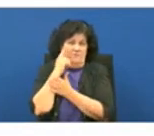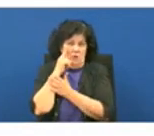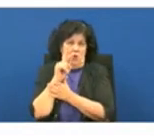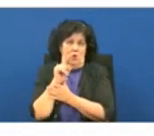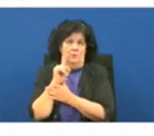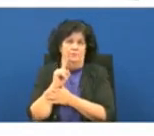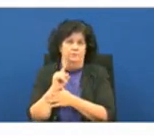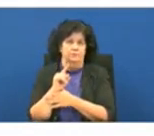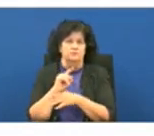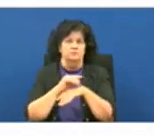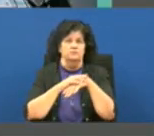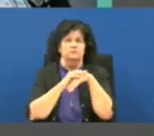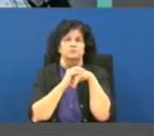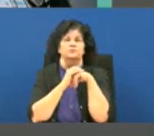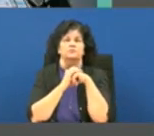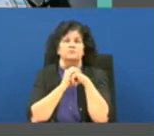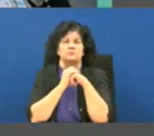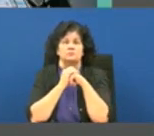slide